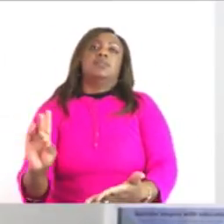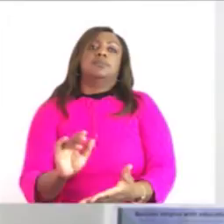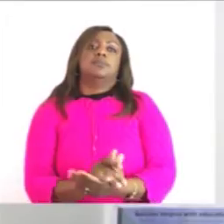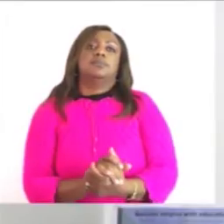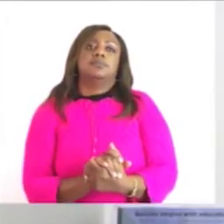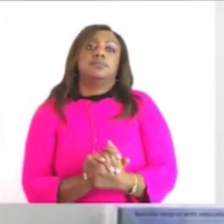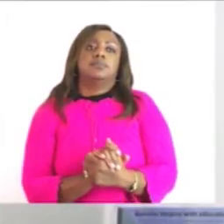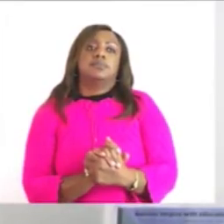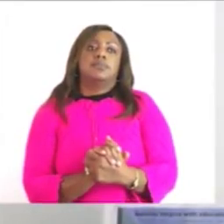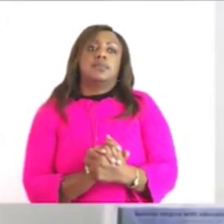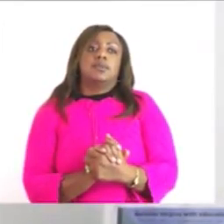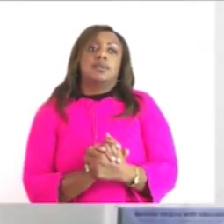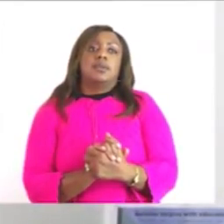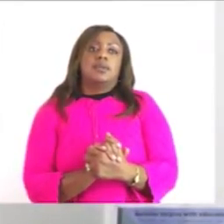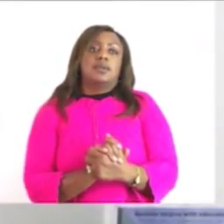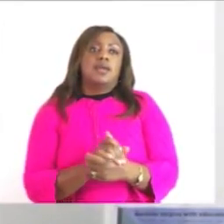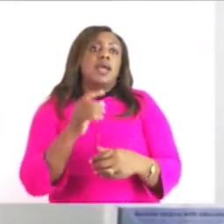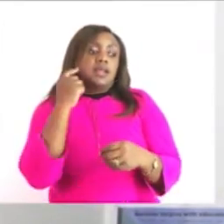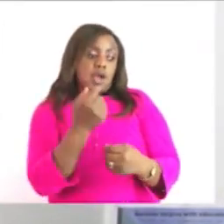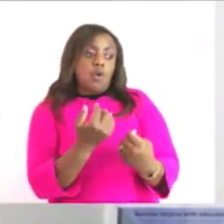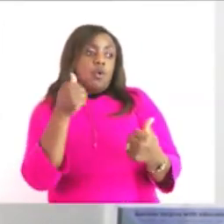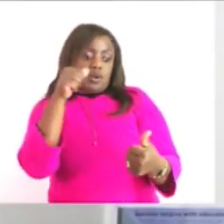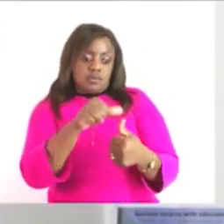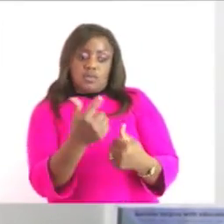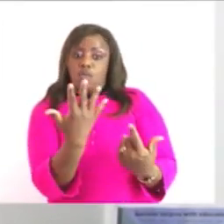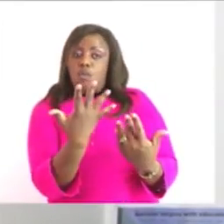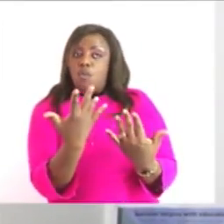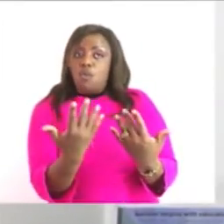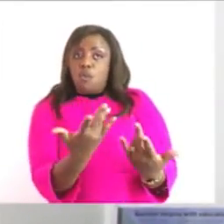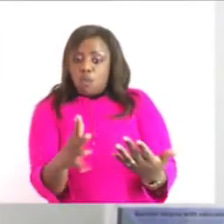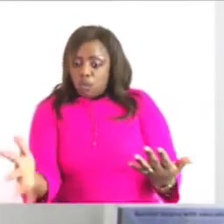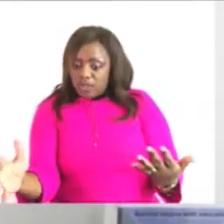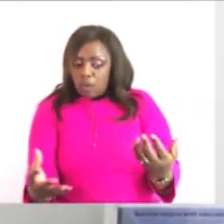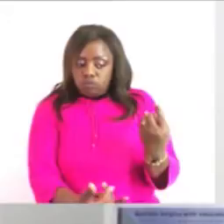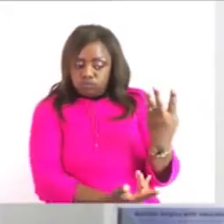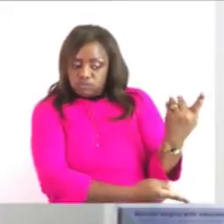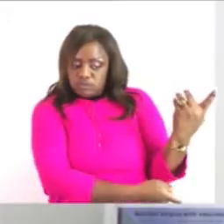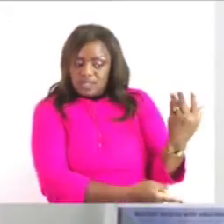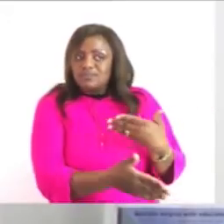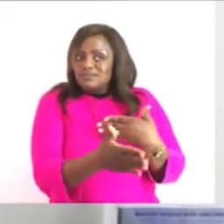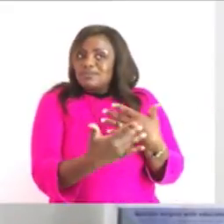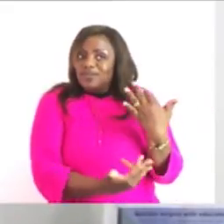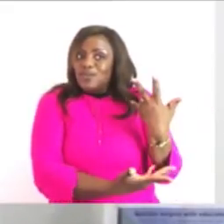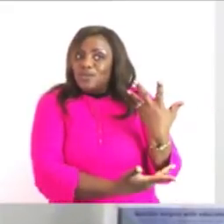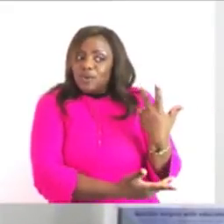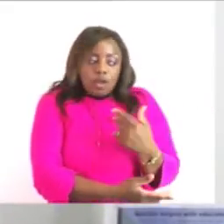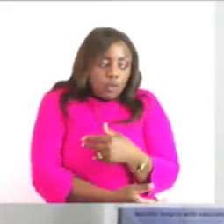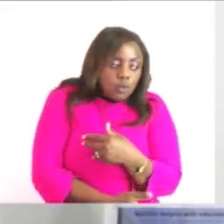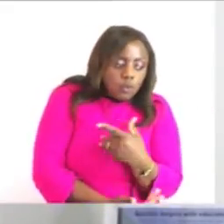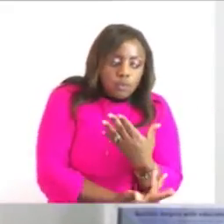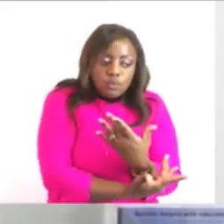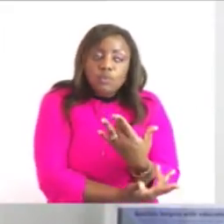hear the sound of water is about to start boiling and that is about